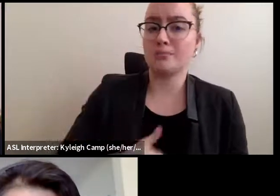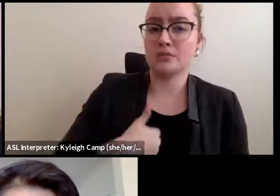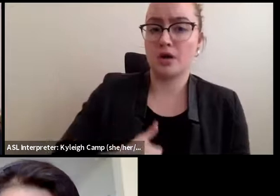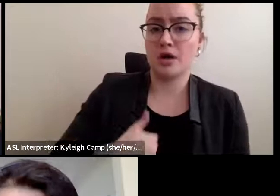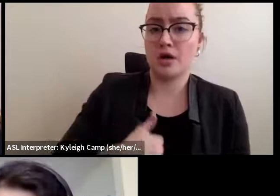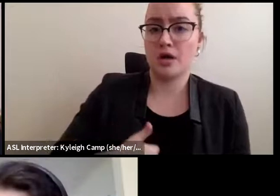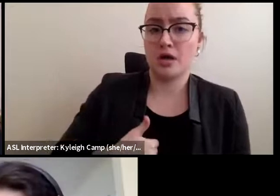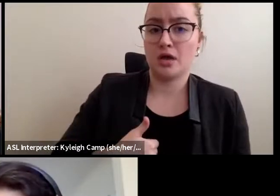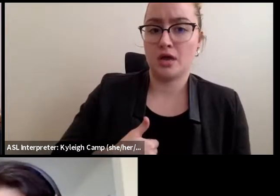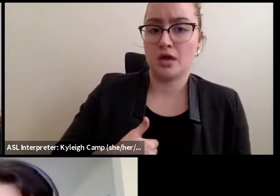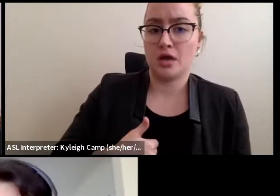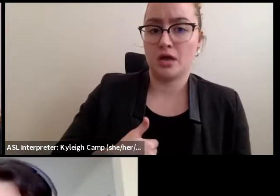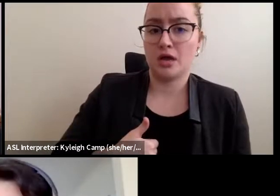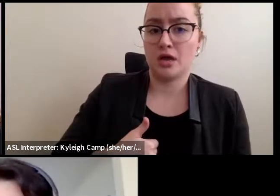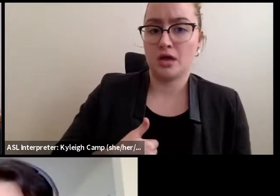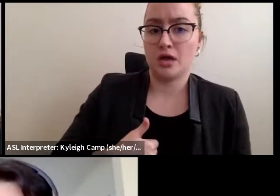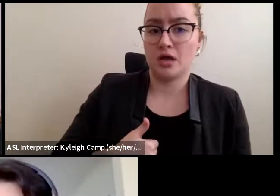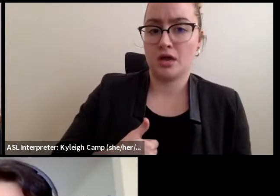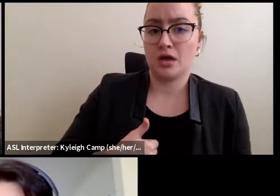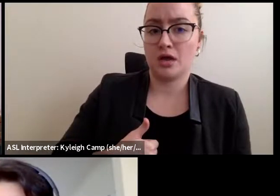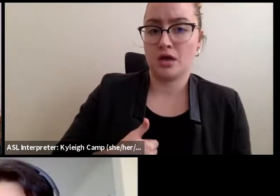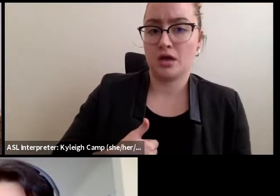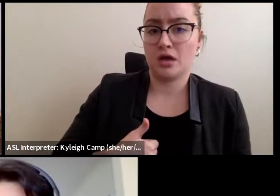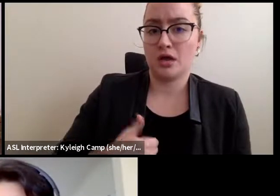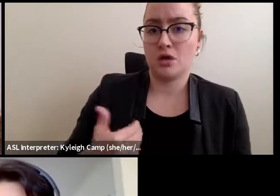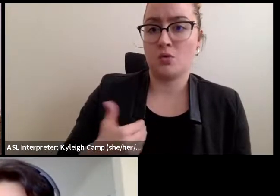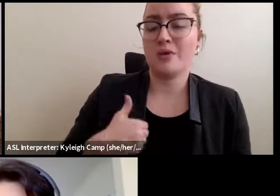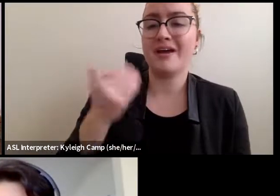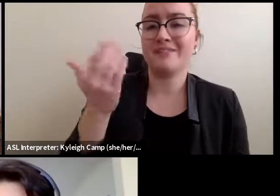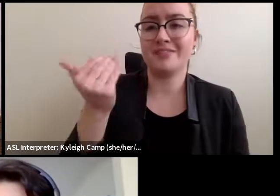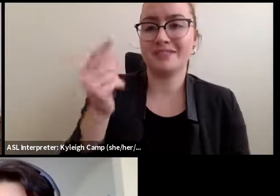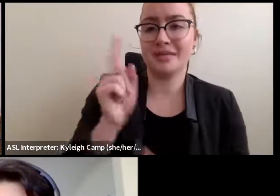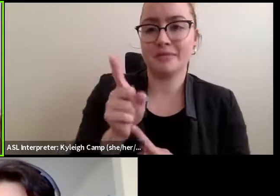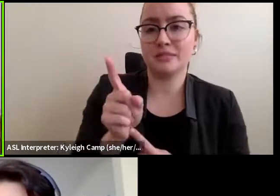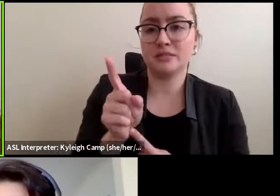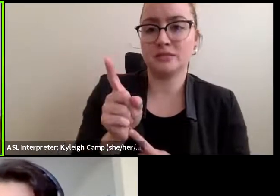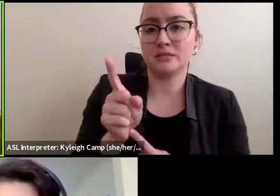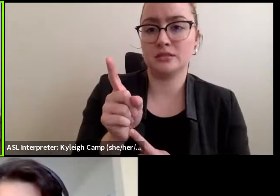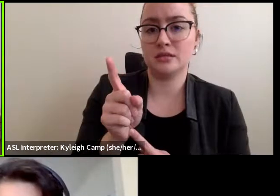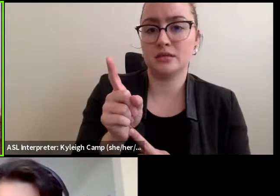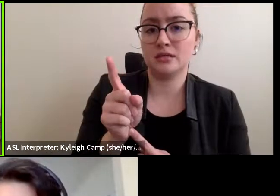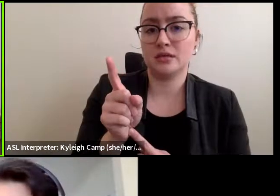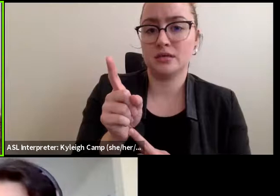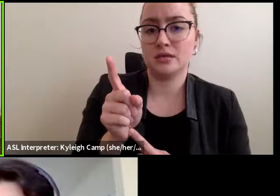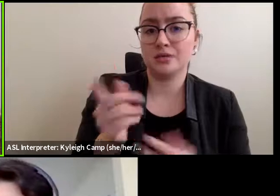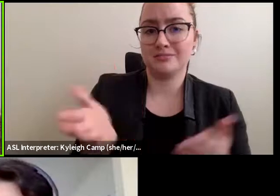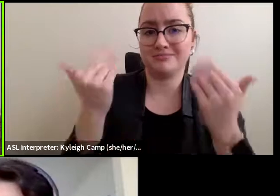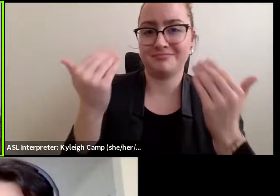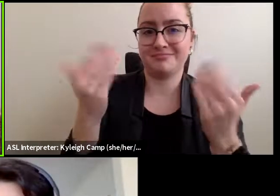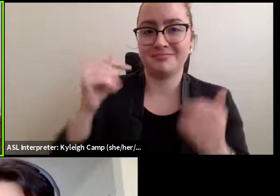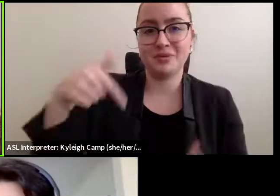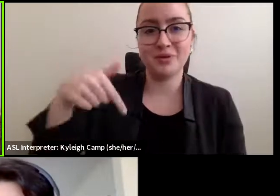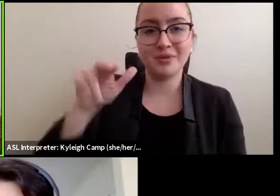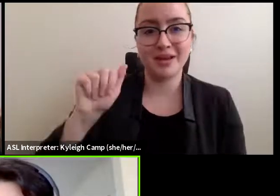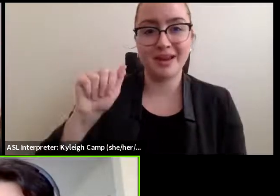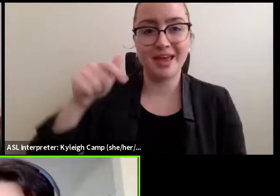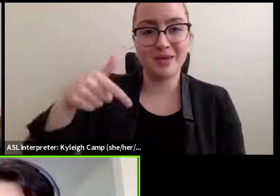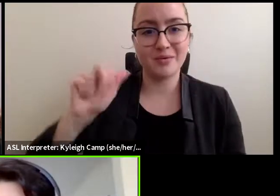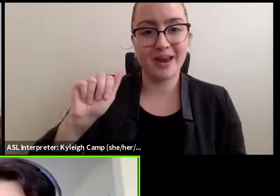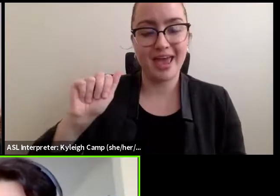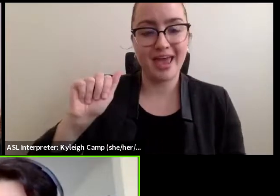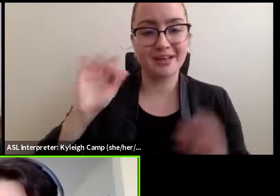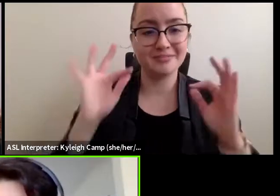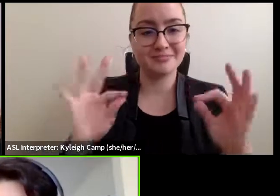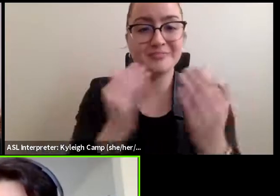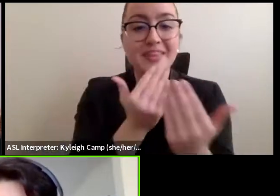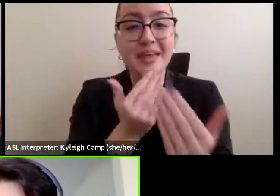2.30 to 3.30. We have 50 more minutes. Bring them all. Yeah, let's bring on the Q&A. So thank you very much